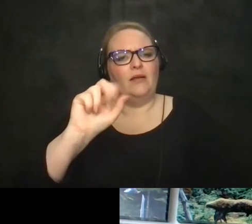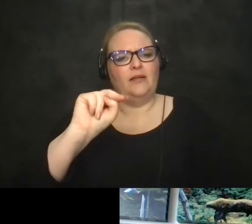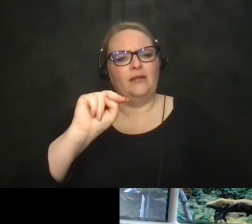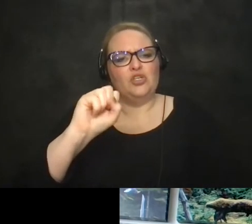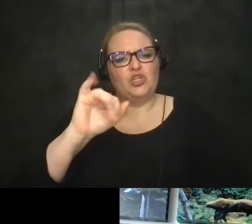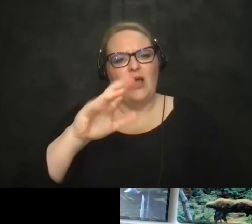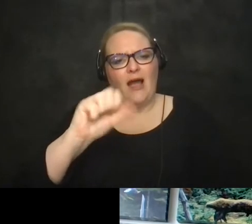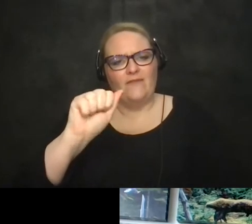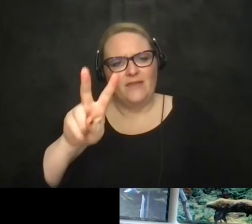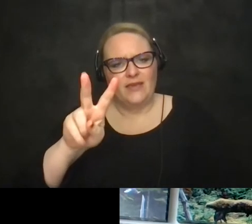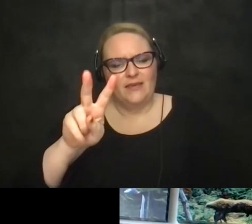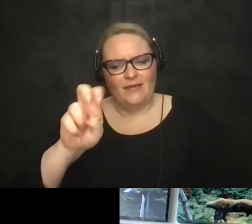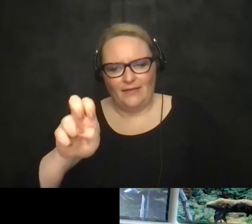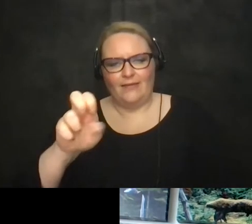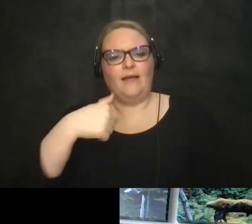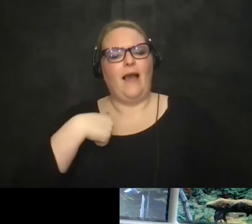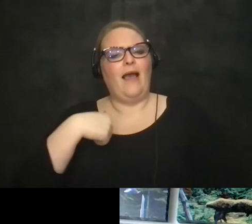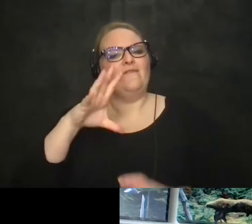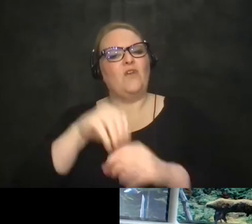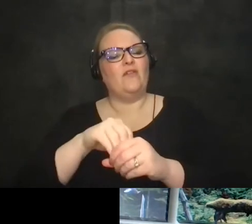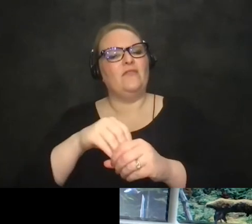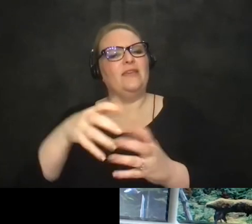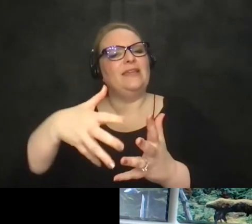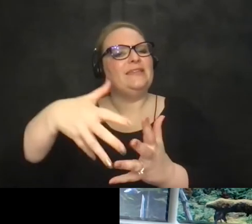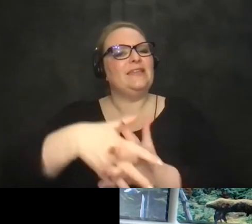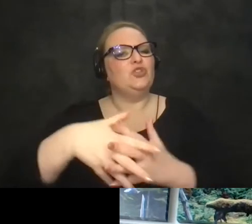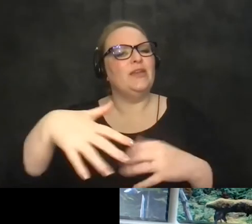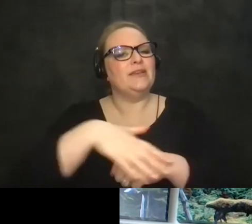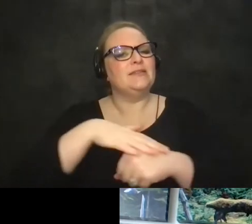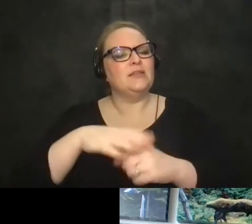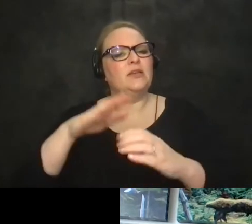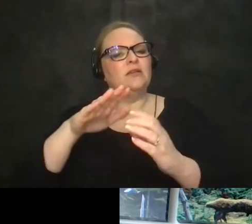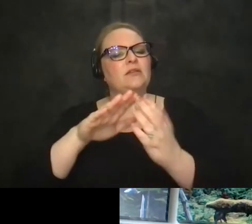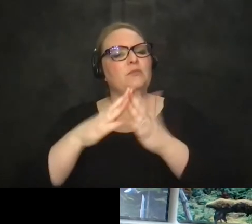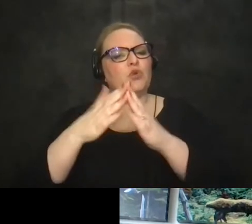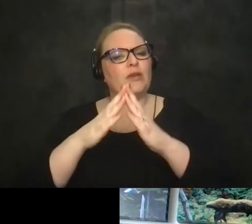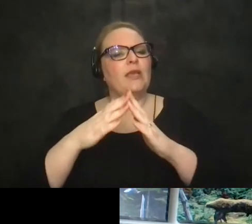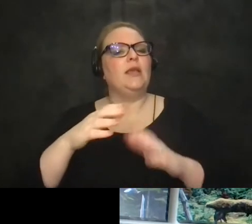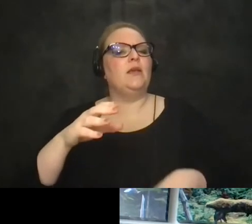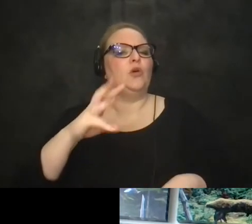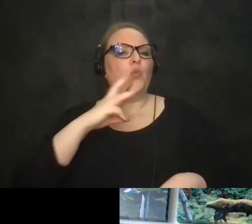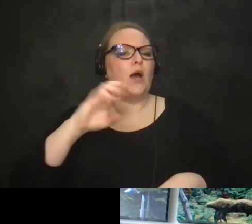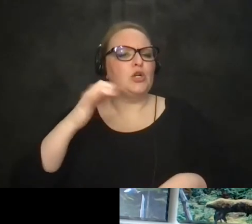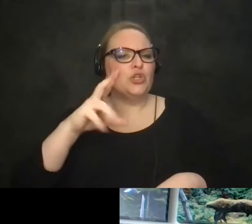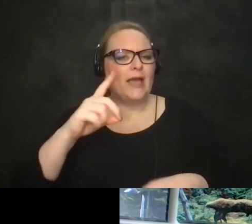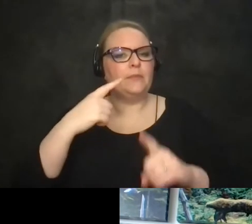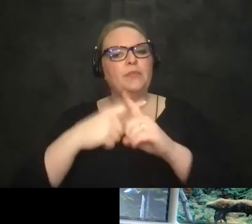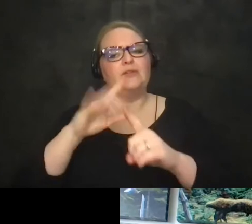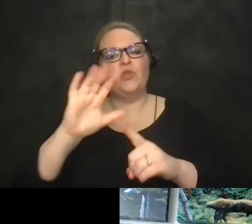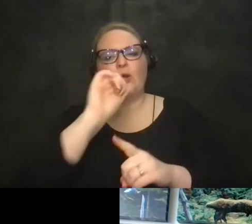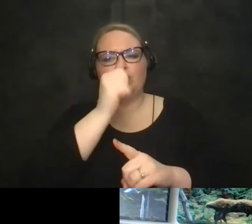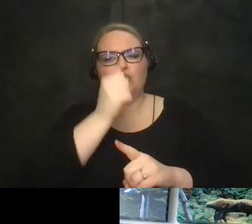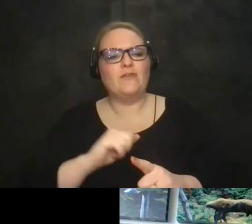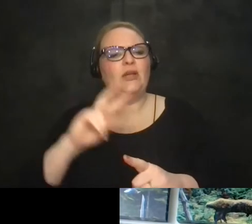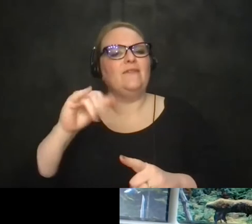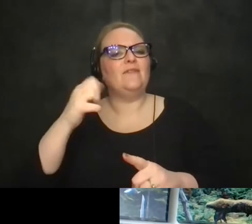not only connect with the indigenous community as guardians of our watershed it's very important to me but also through their suffering as victims of